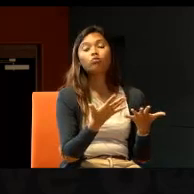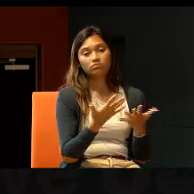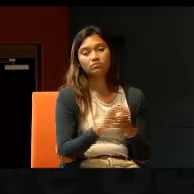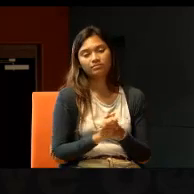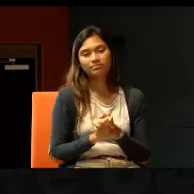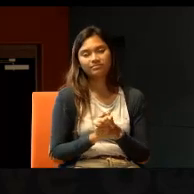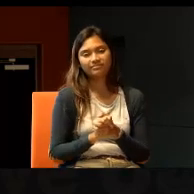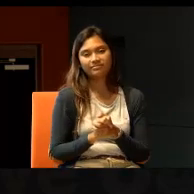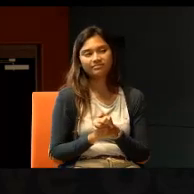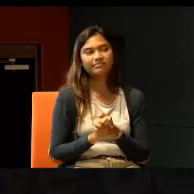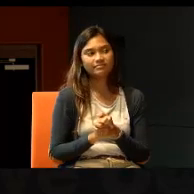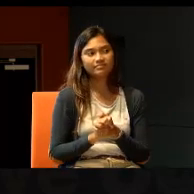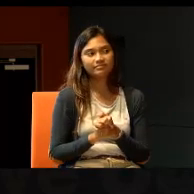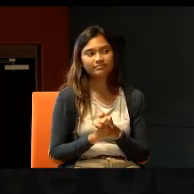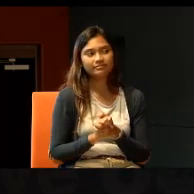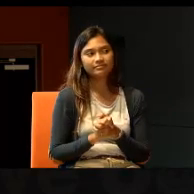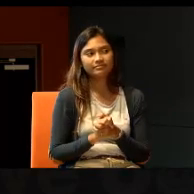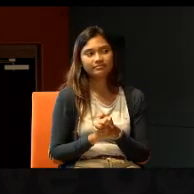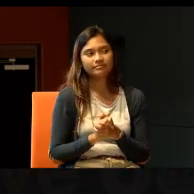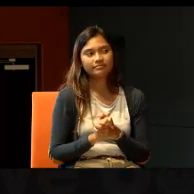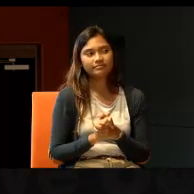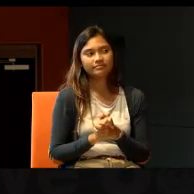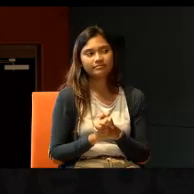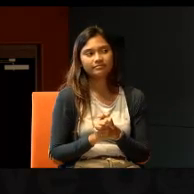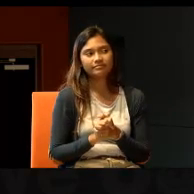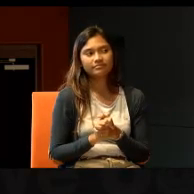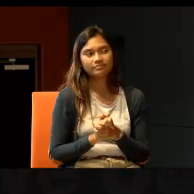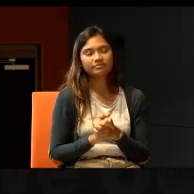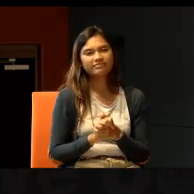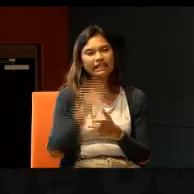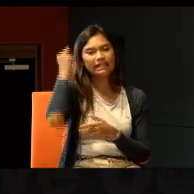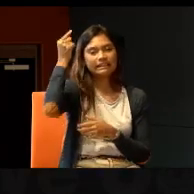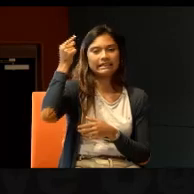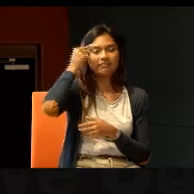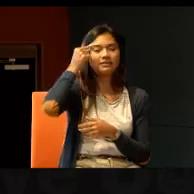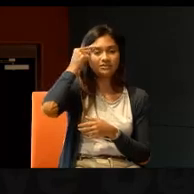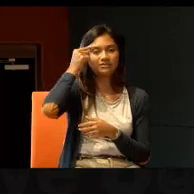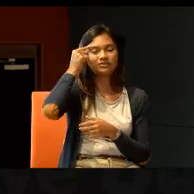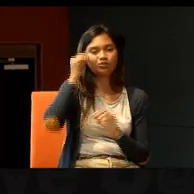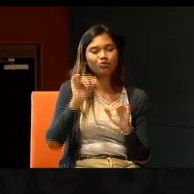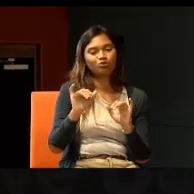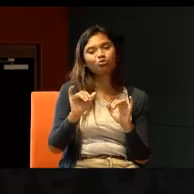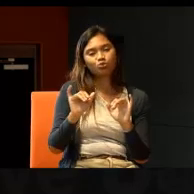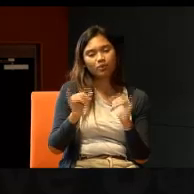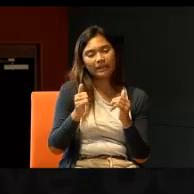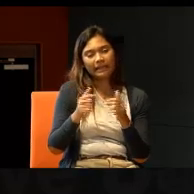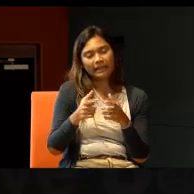have, government play a, bigger part. Give more support.